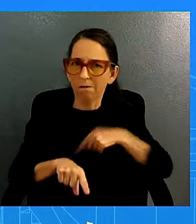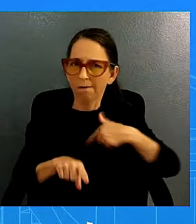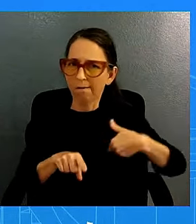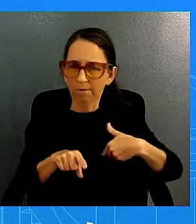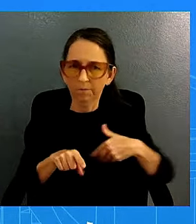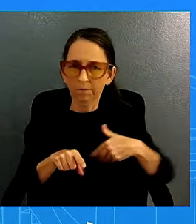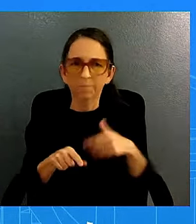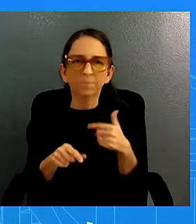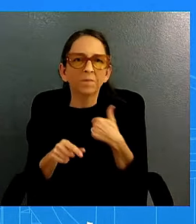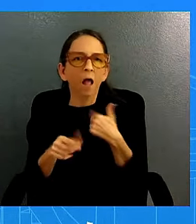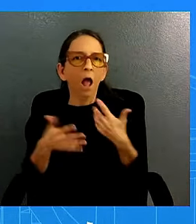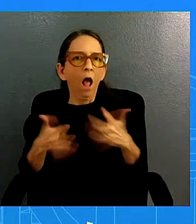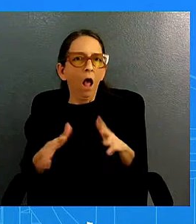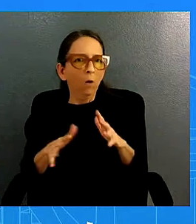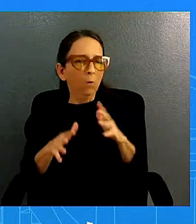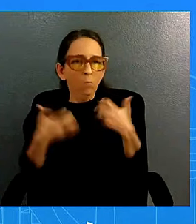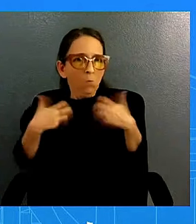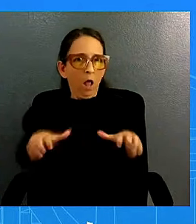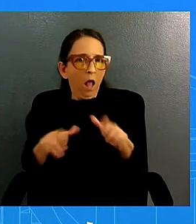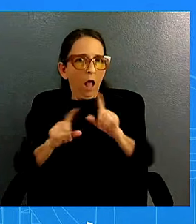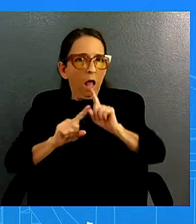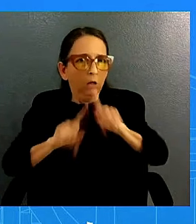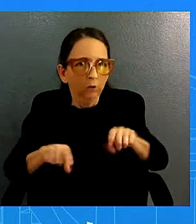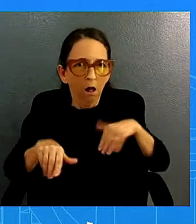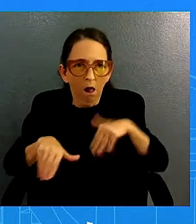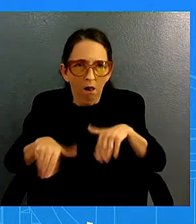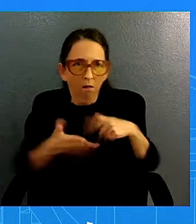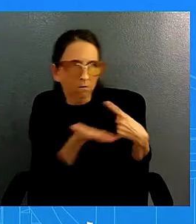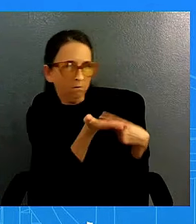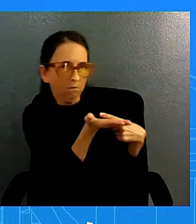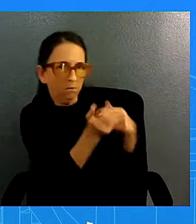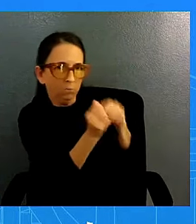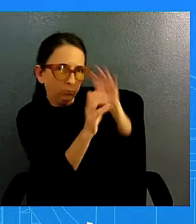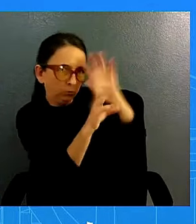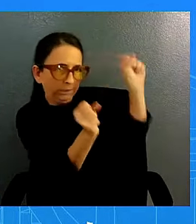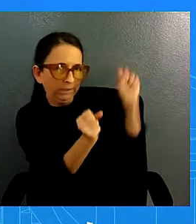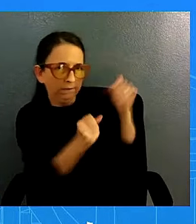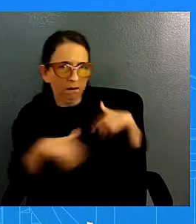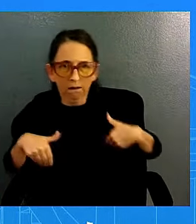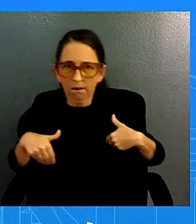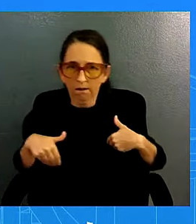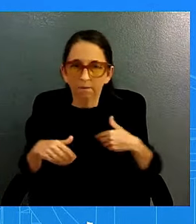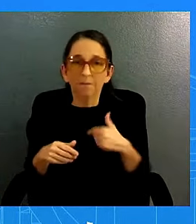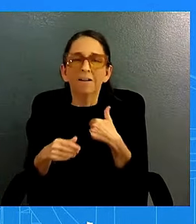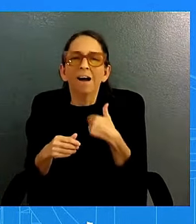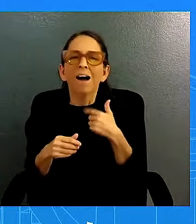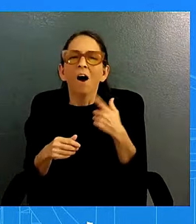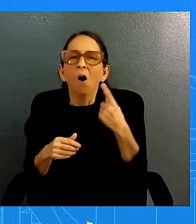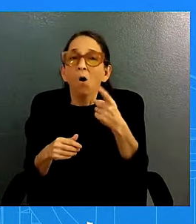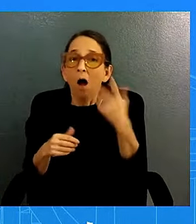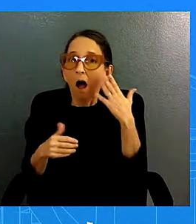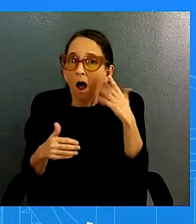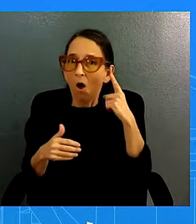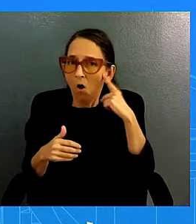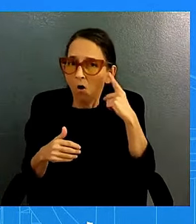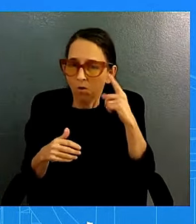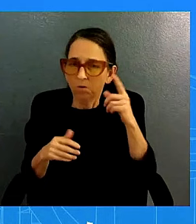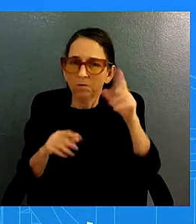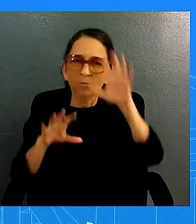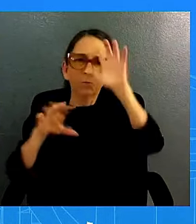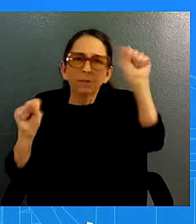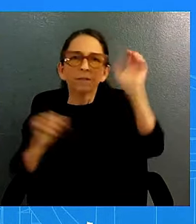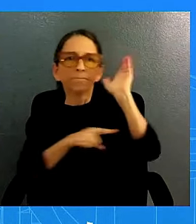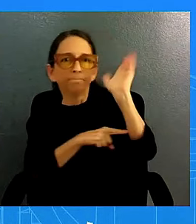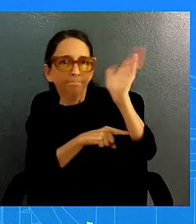that i haven't discussed with the president but you heard us and you heard the president speak to vawa a historic legislation that he